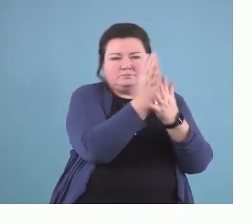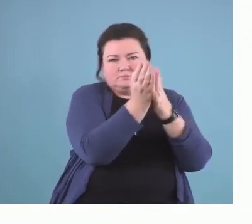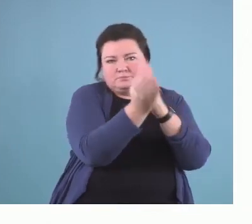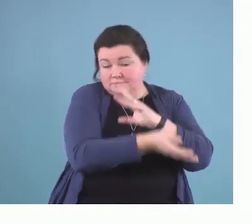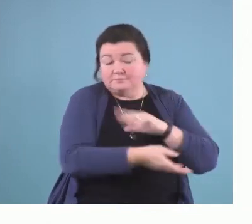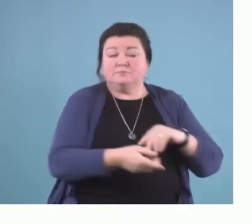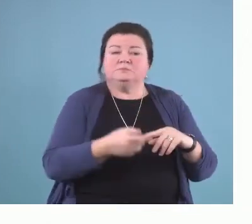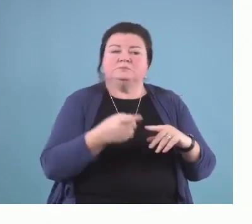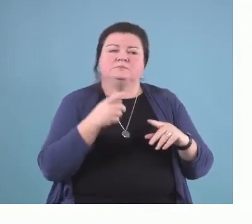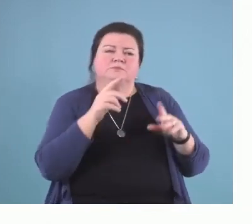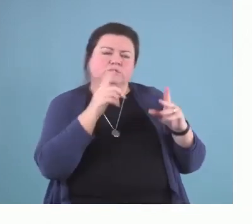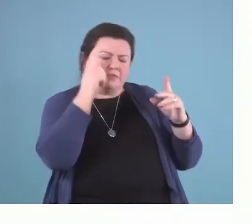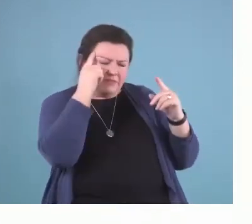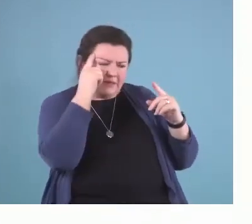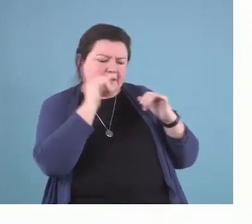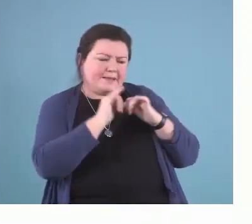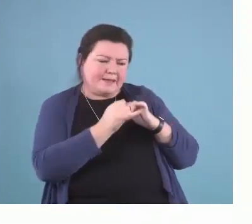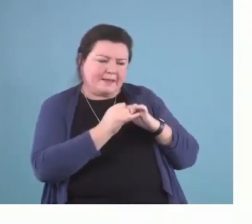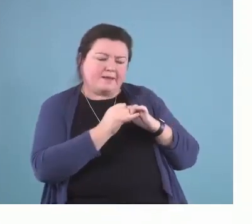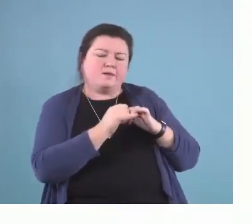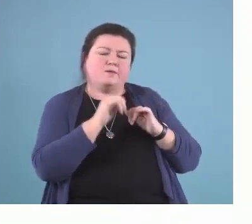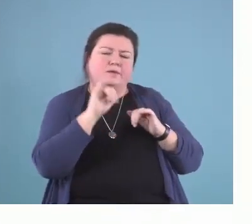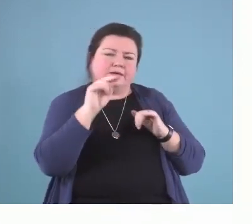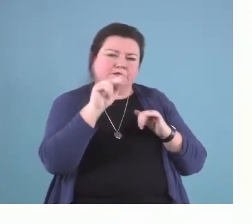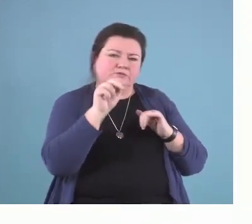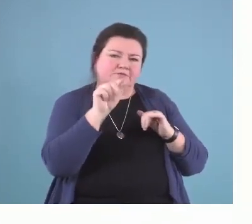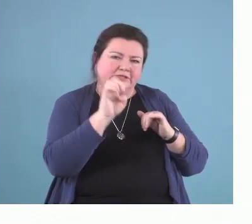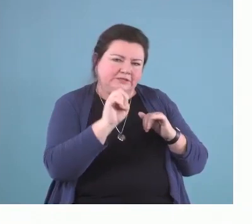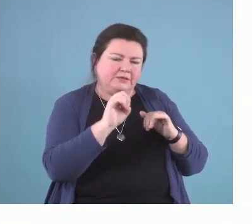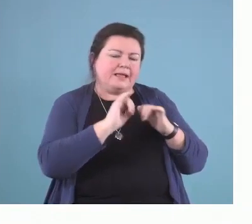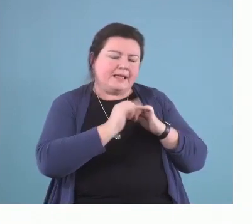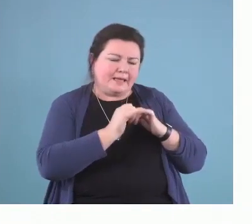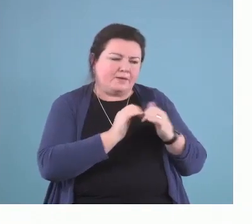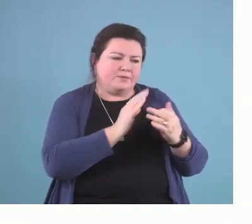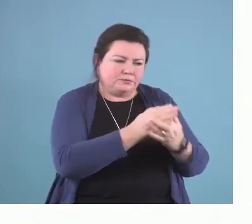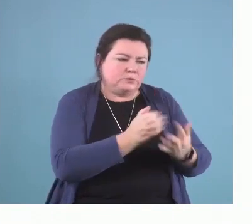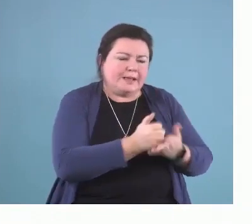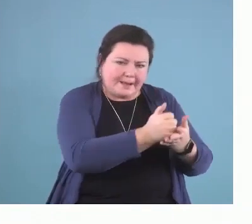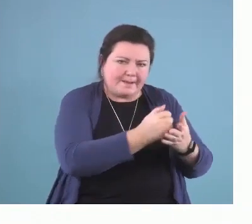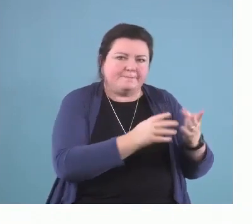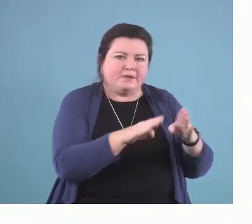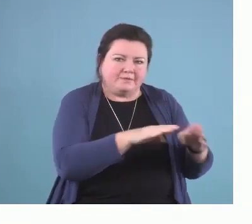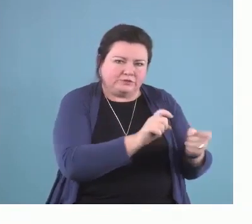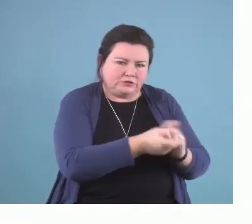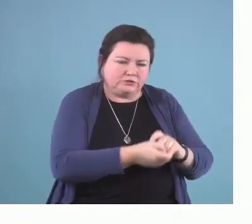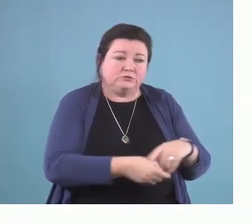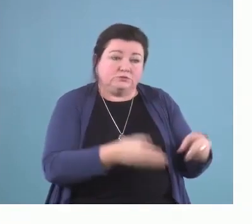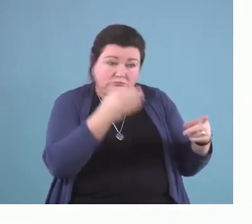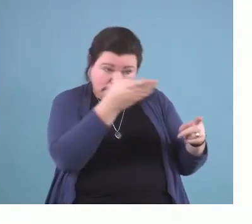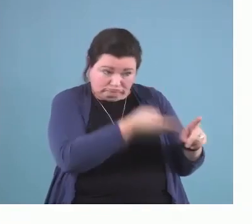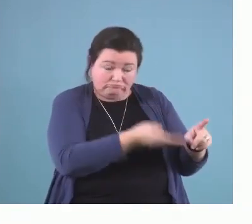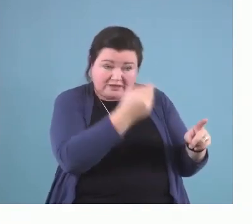intervening to help with the behavior change. So, do they have the knowledge? So, they have the skills?